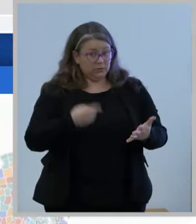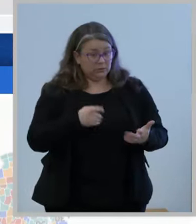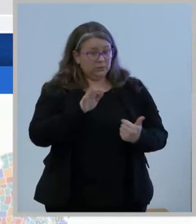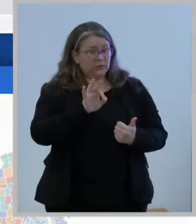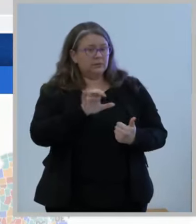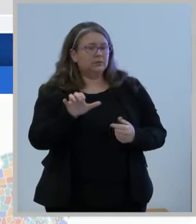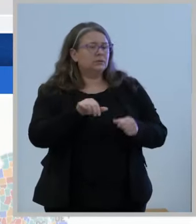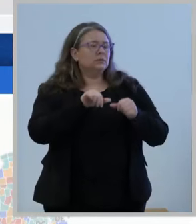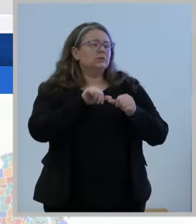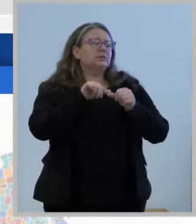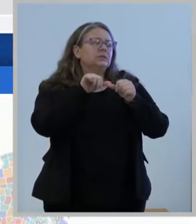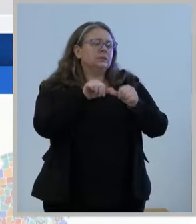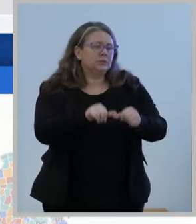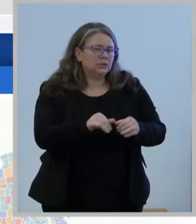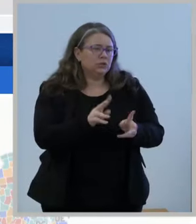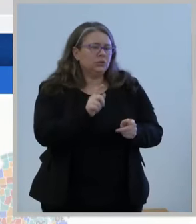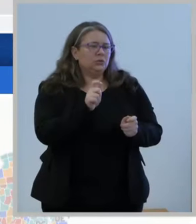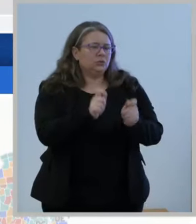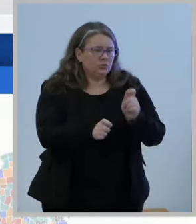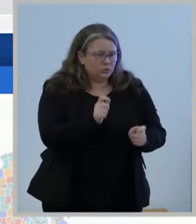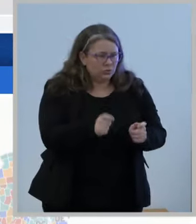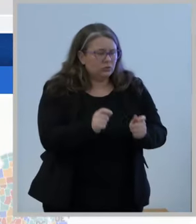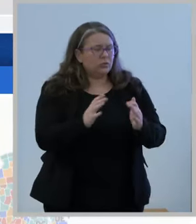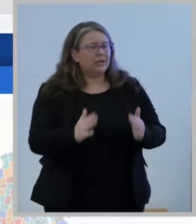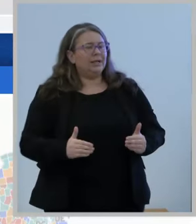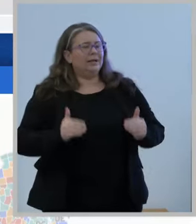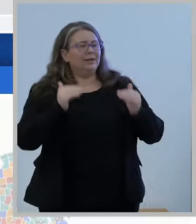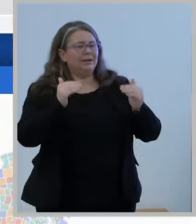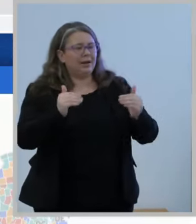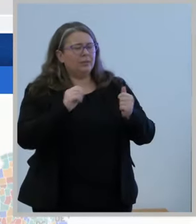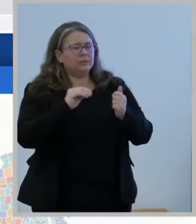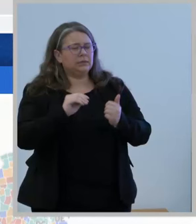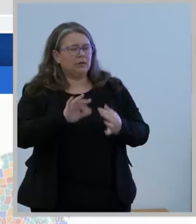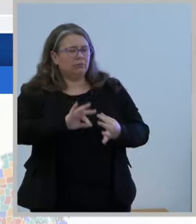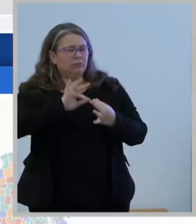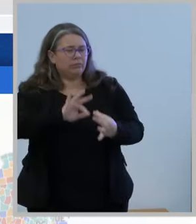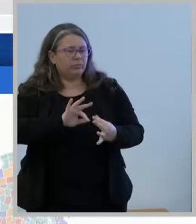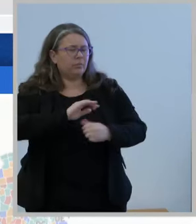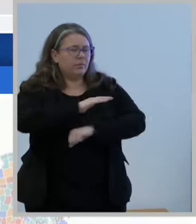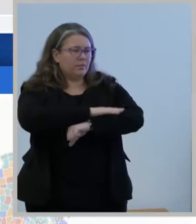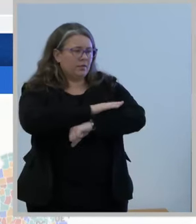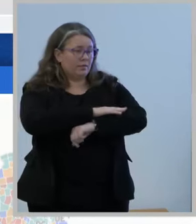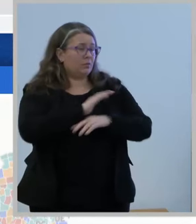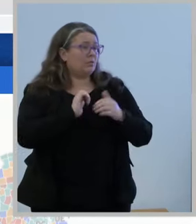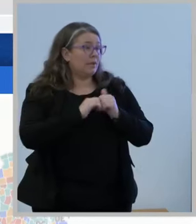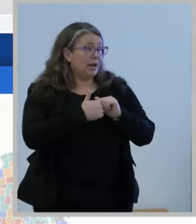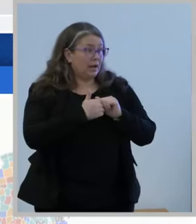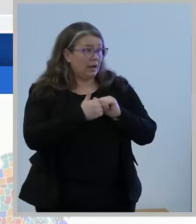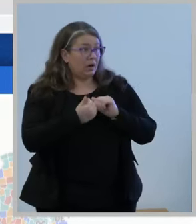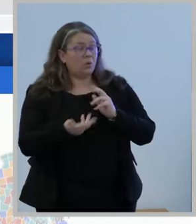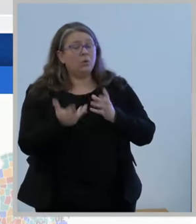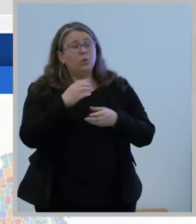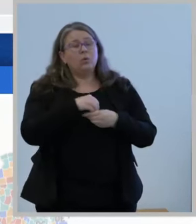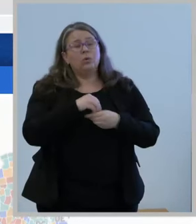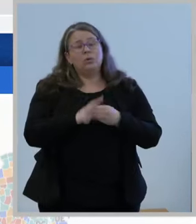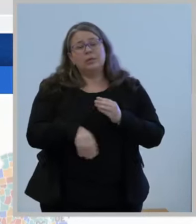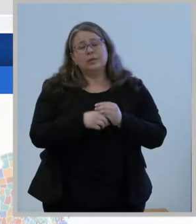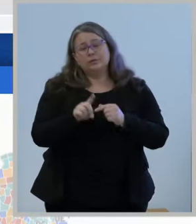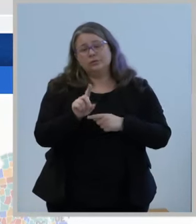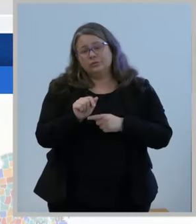expand, and refine the platform by incorporating additional data and variables related to maternal health,